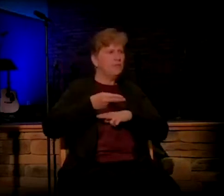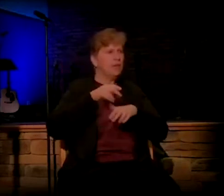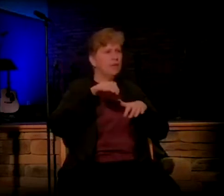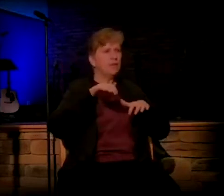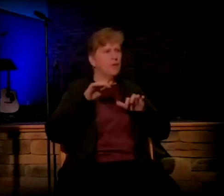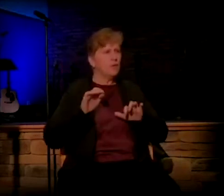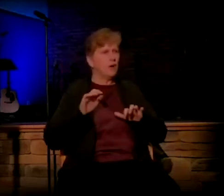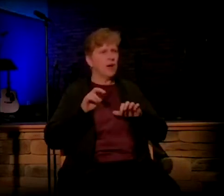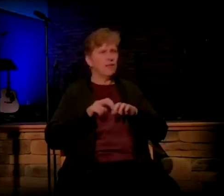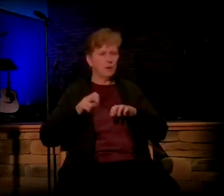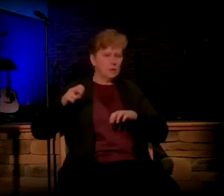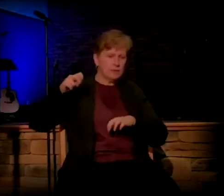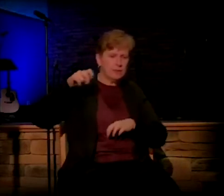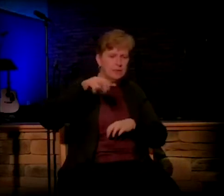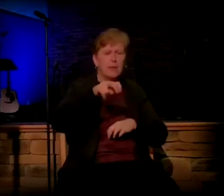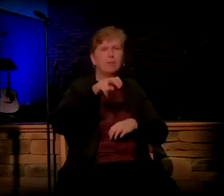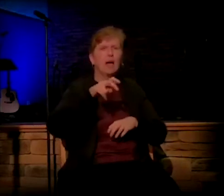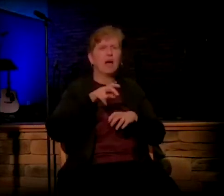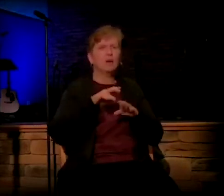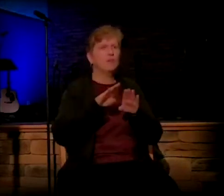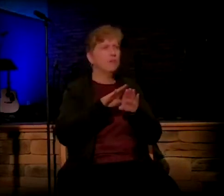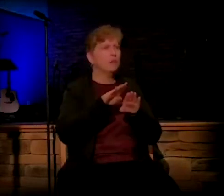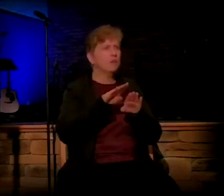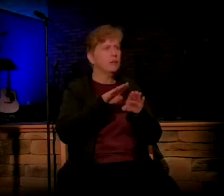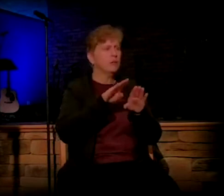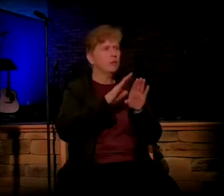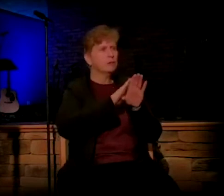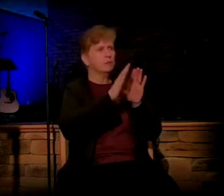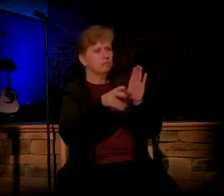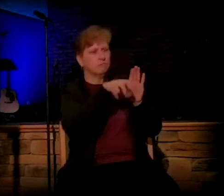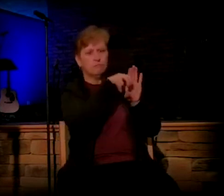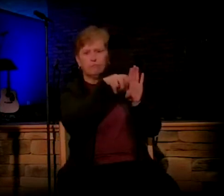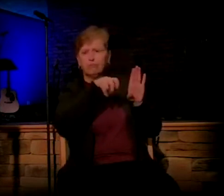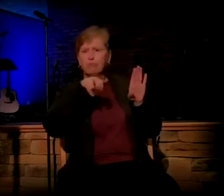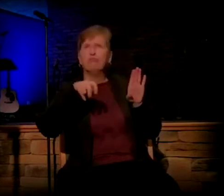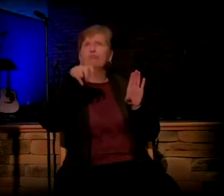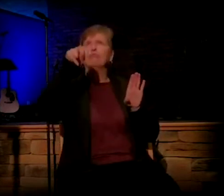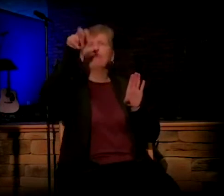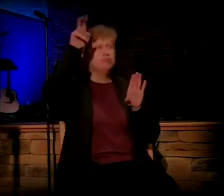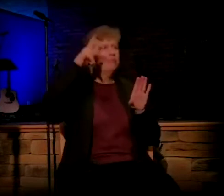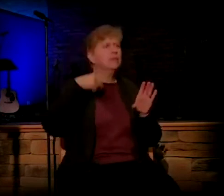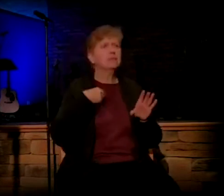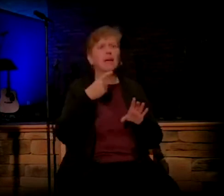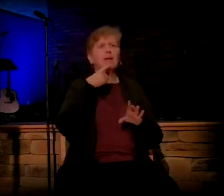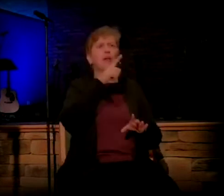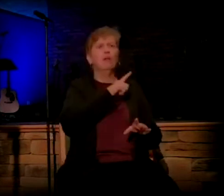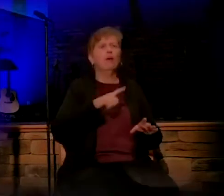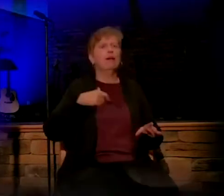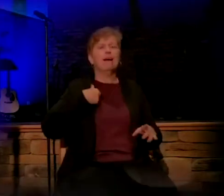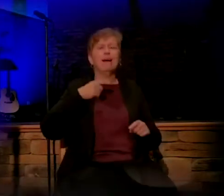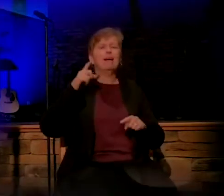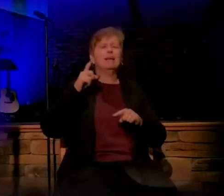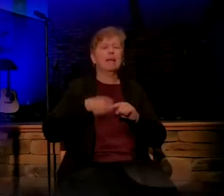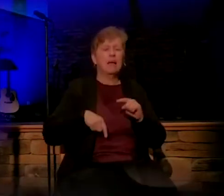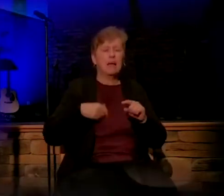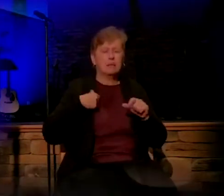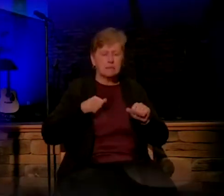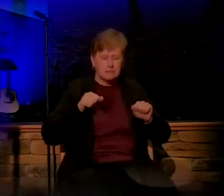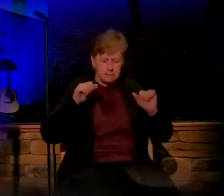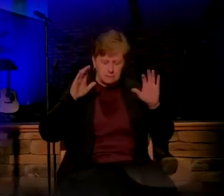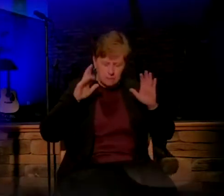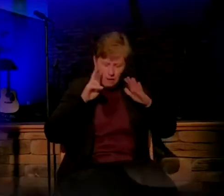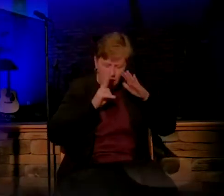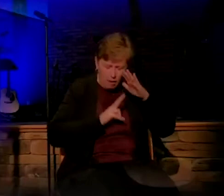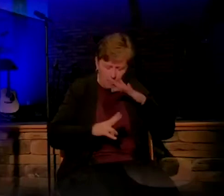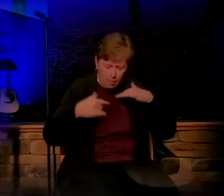out of the tomb, giving us that same hope. It is simply saying, Lord, I can't, but I surrender